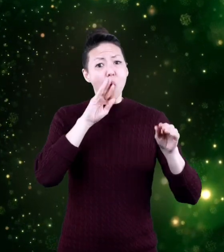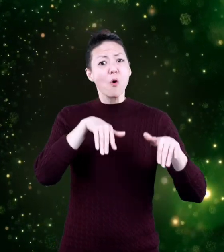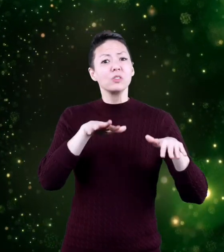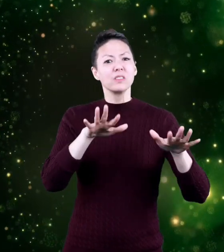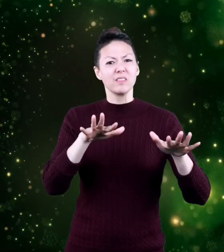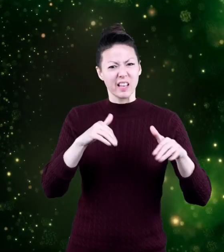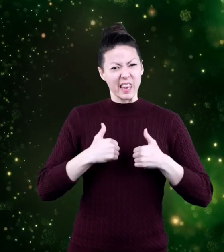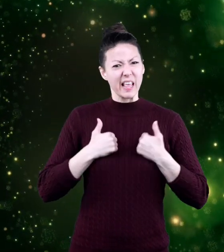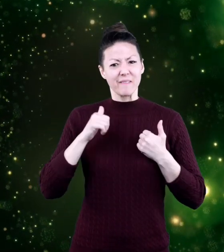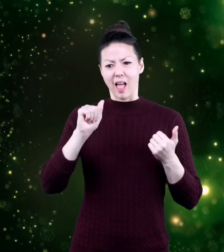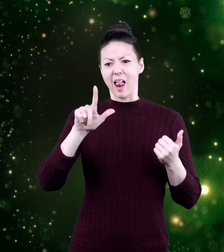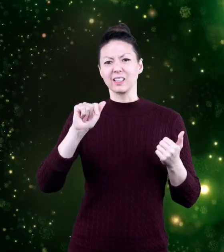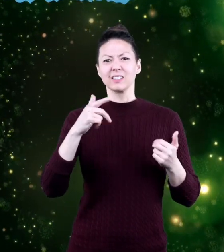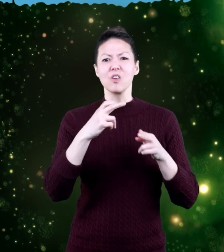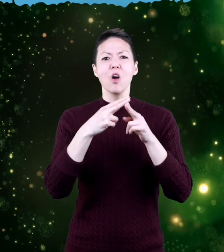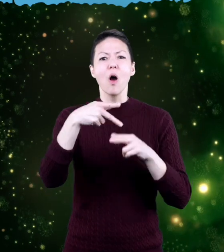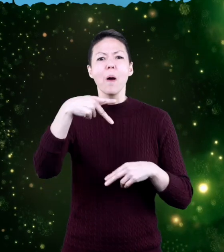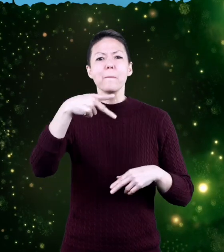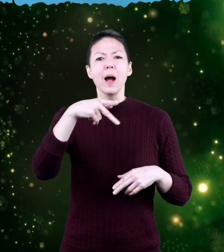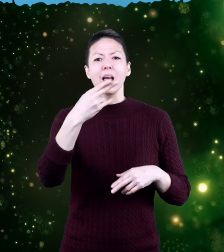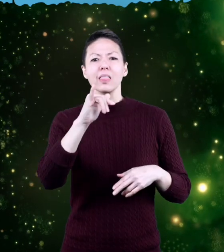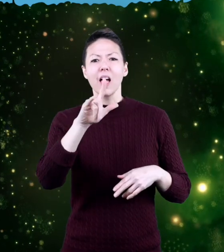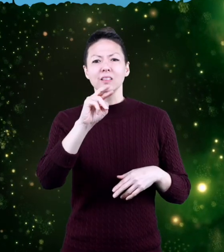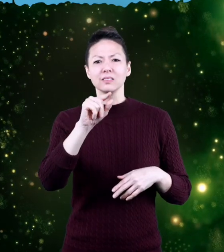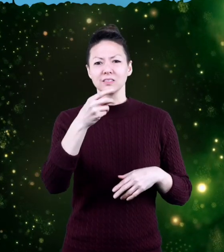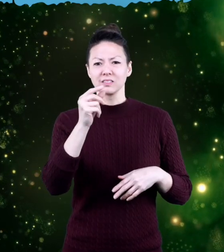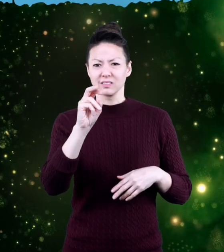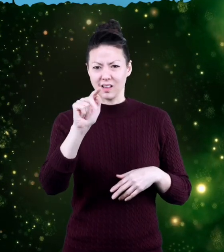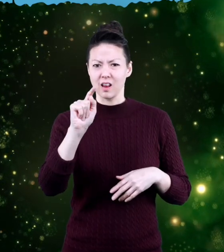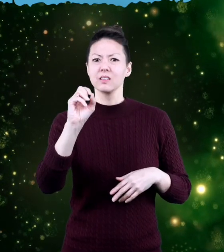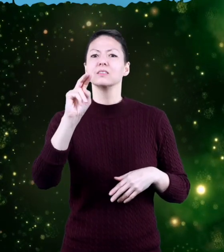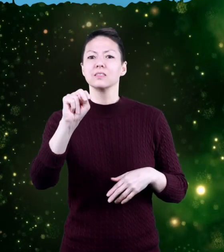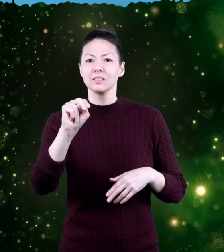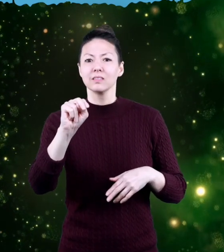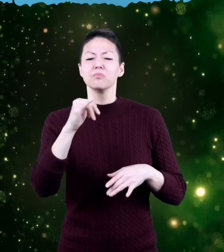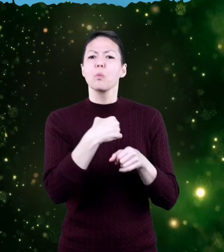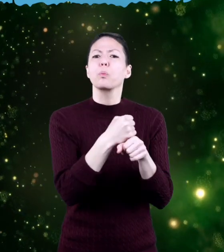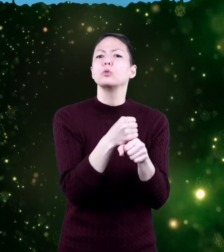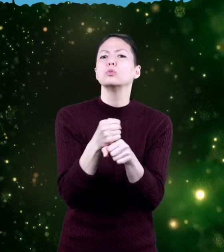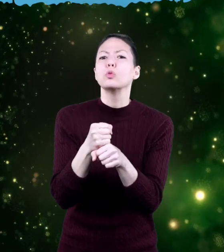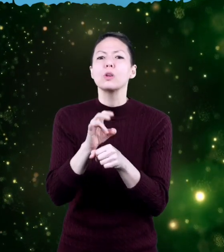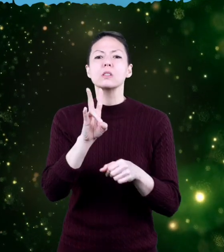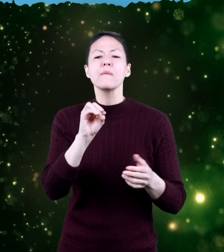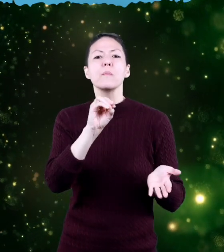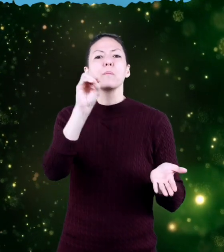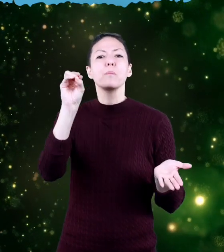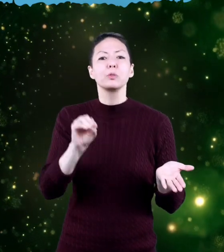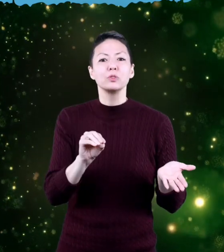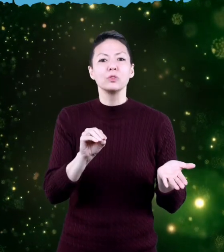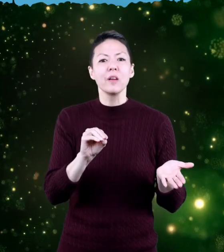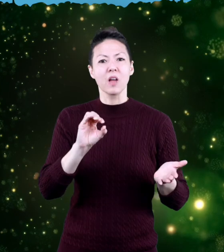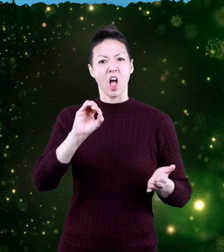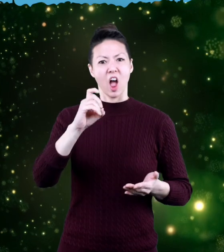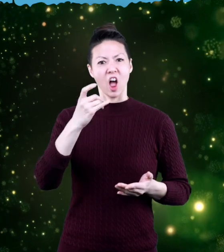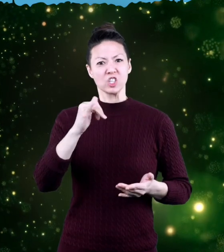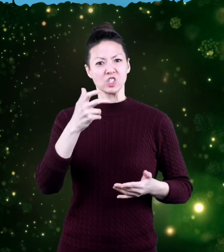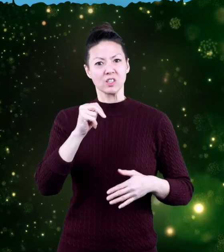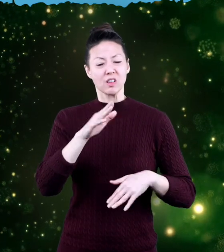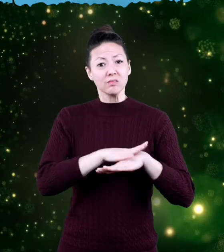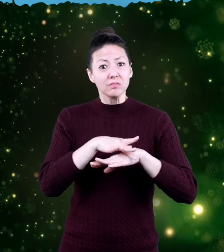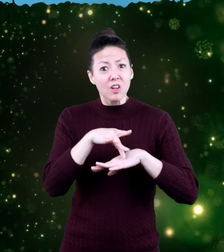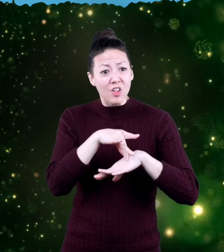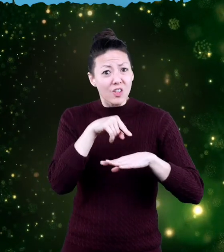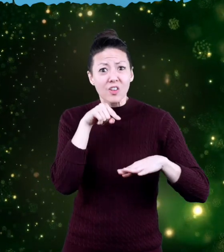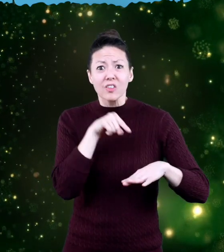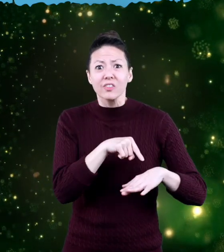oceans live tiny algae called phytoplankton these phytoplankton produce about 70 percent of oxygen on